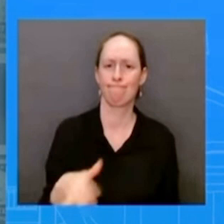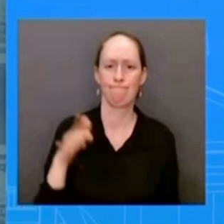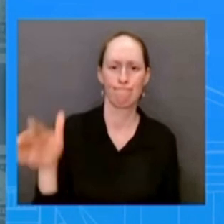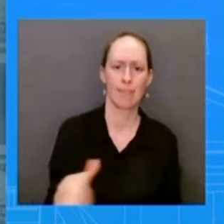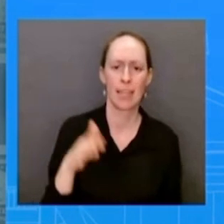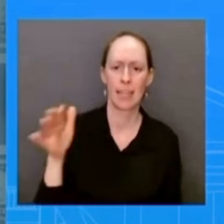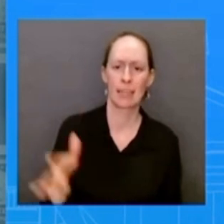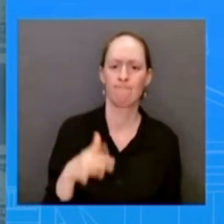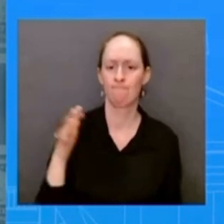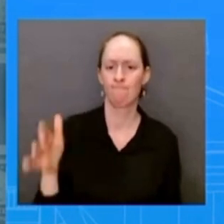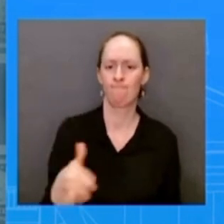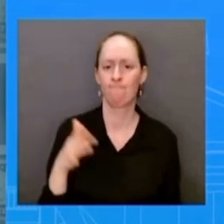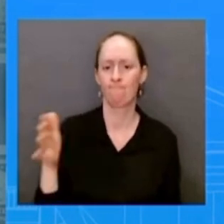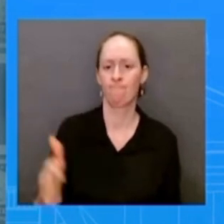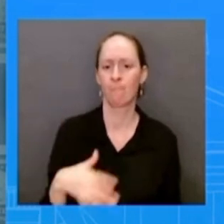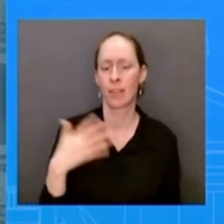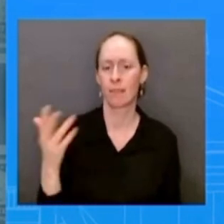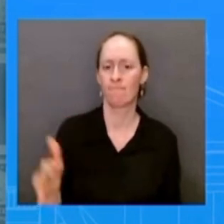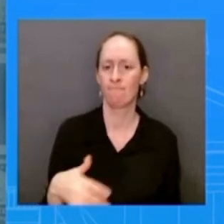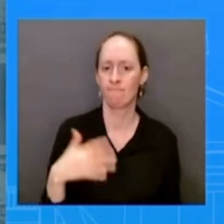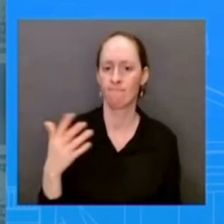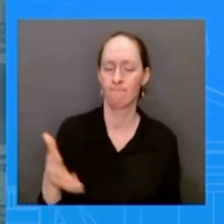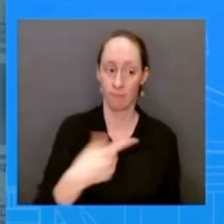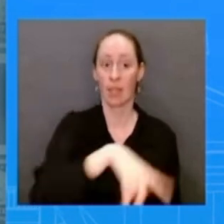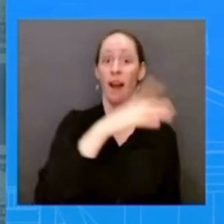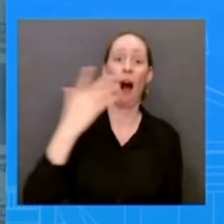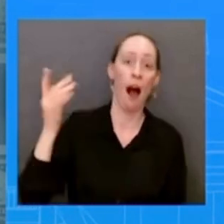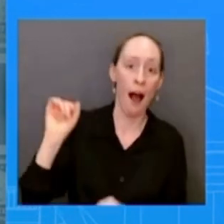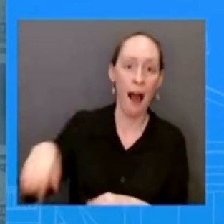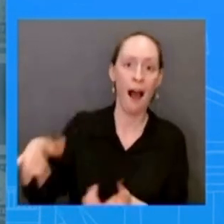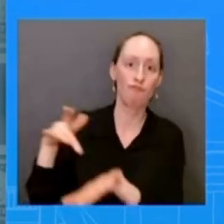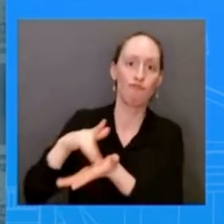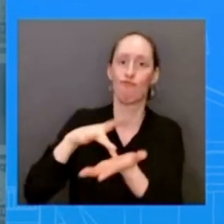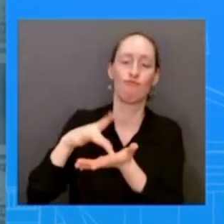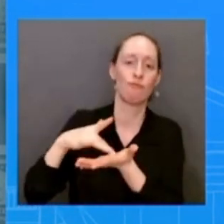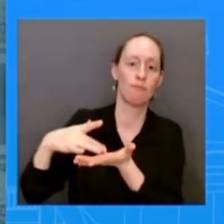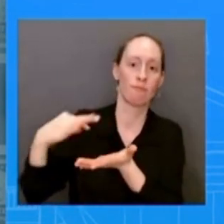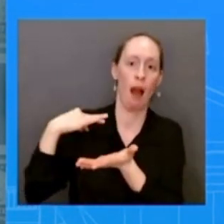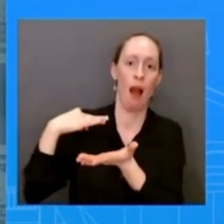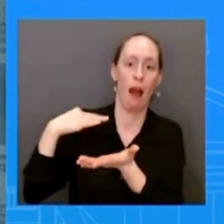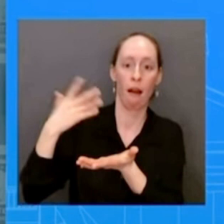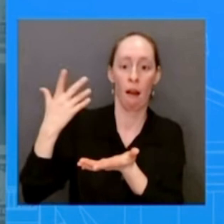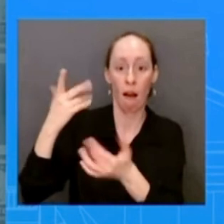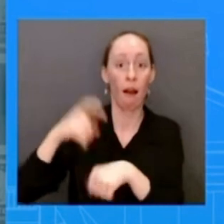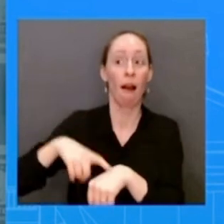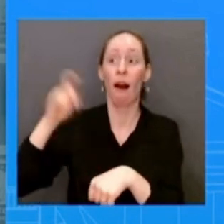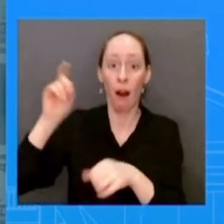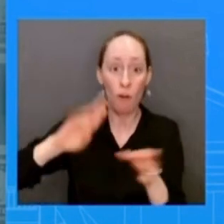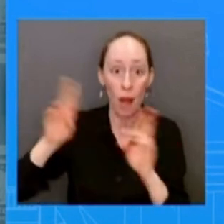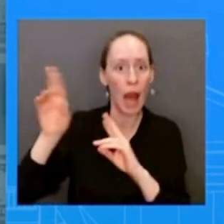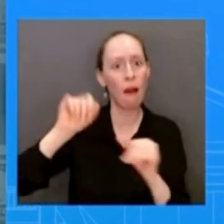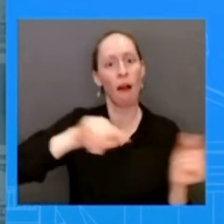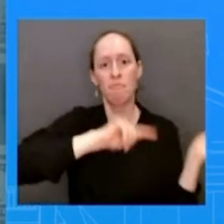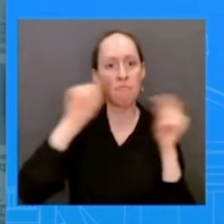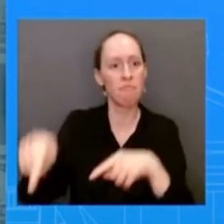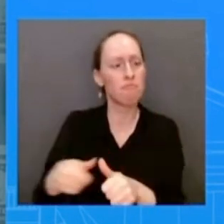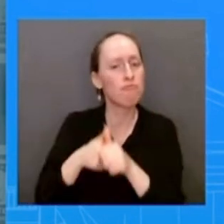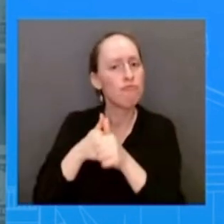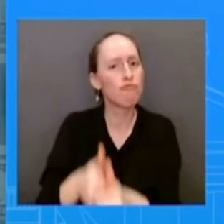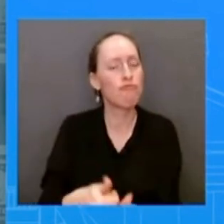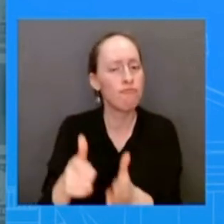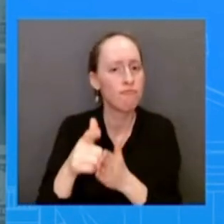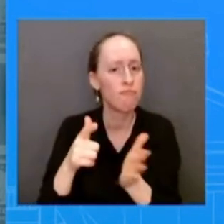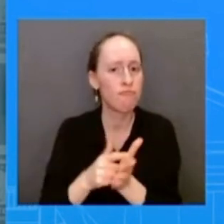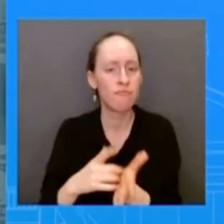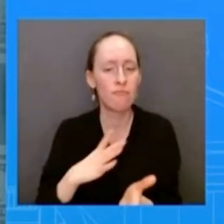to come to the u.s in a in a in a legal in a legal way right when you think about what we were able to do how we expanded that parolee